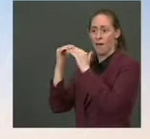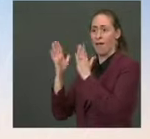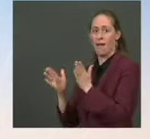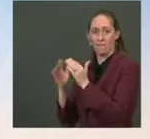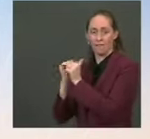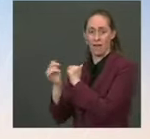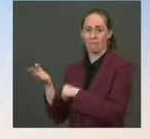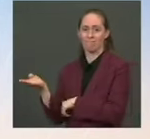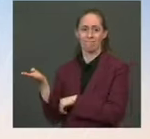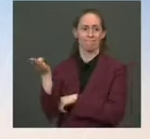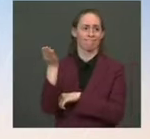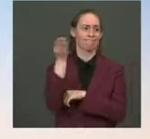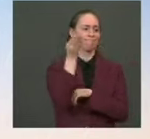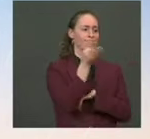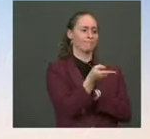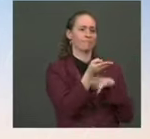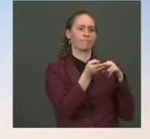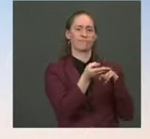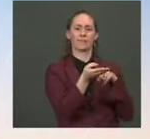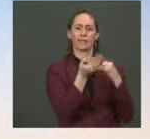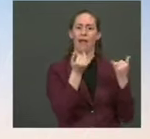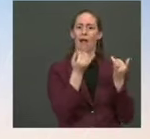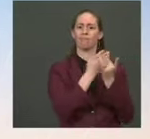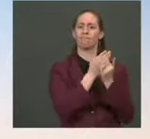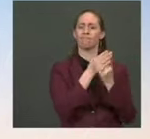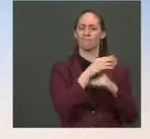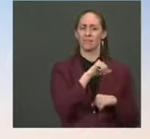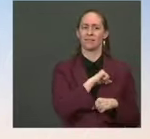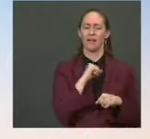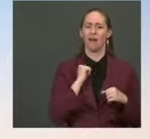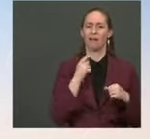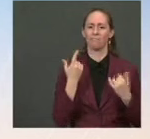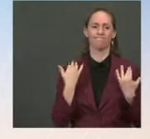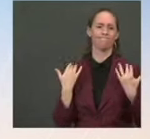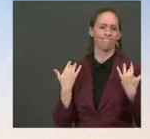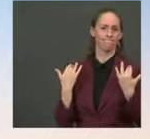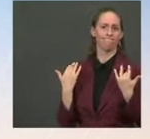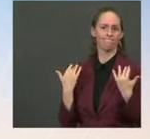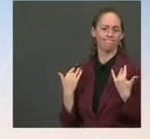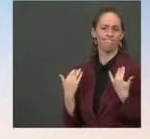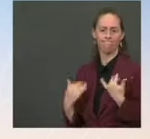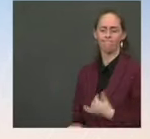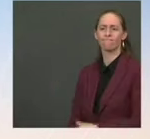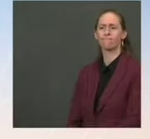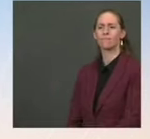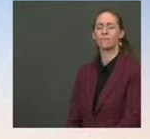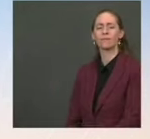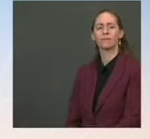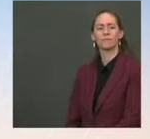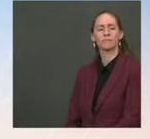President Biden has talked a number of times about there being areas where he is open to reforming the filibuster.